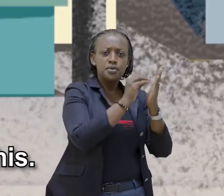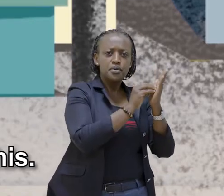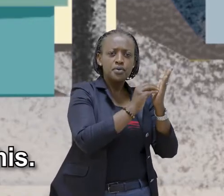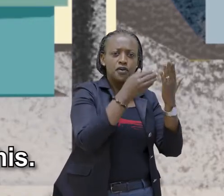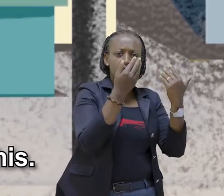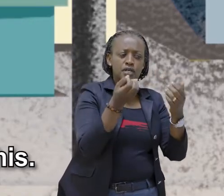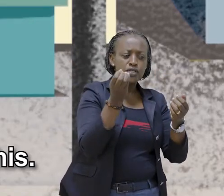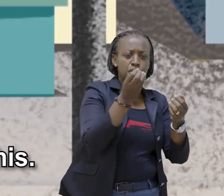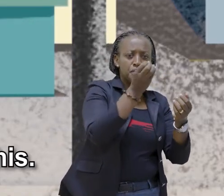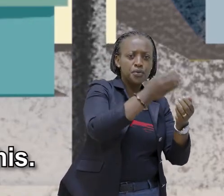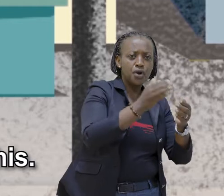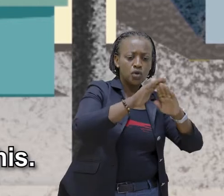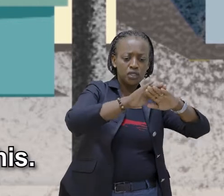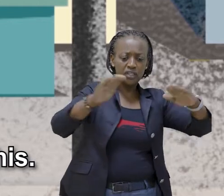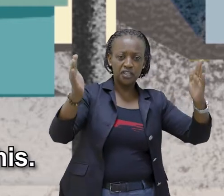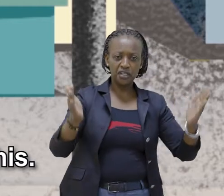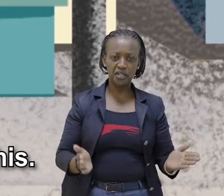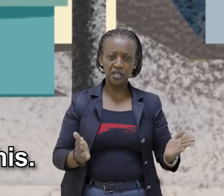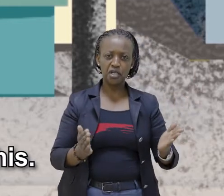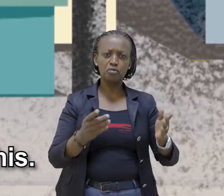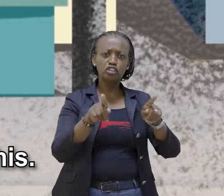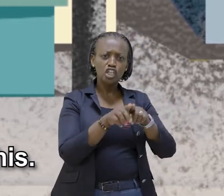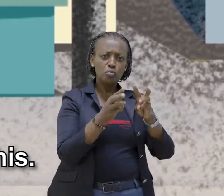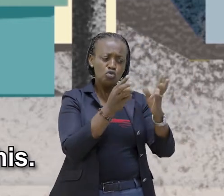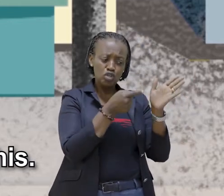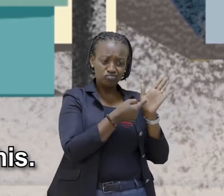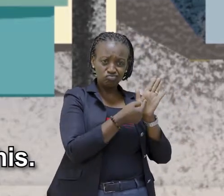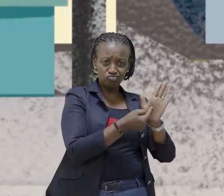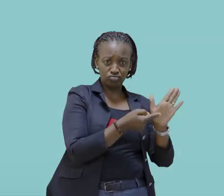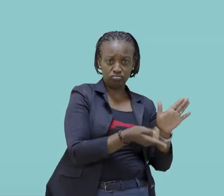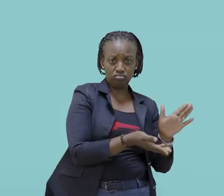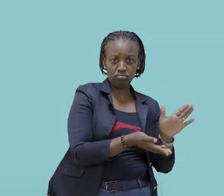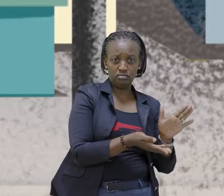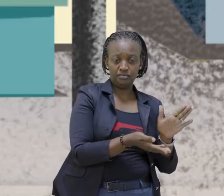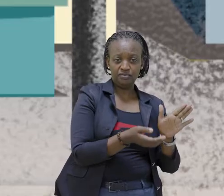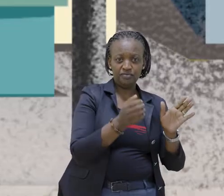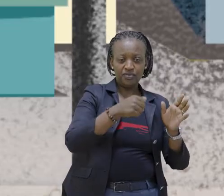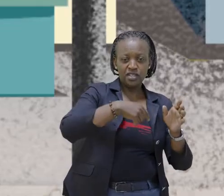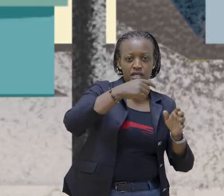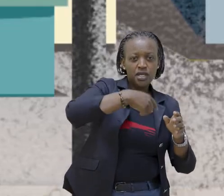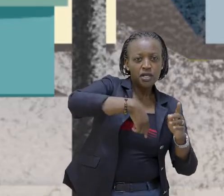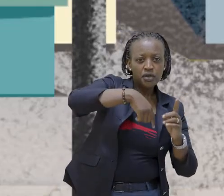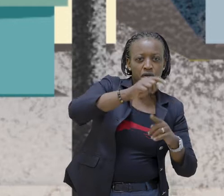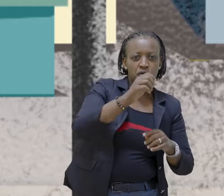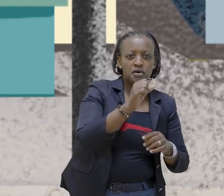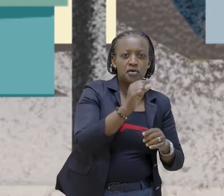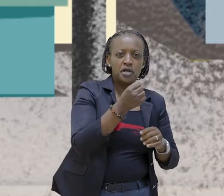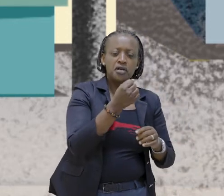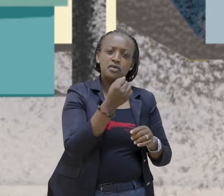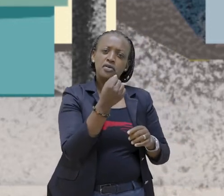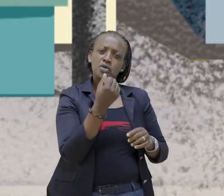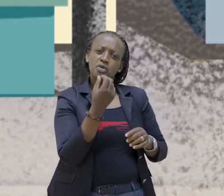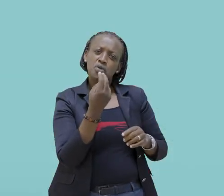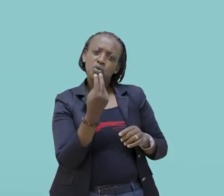them and then throw them on the table like this I scored 5,